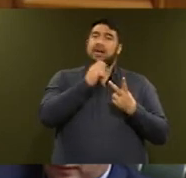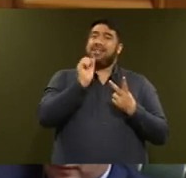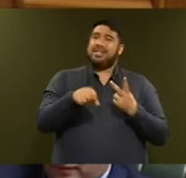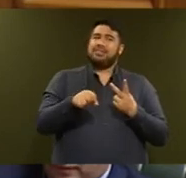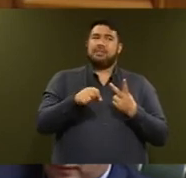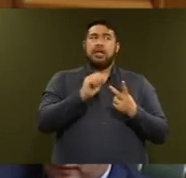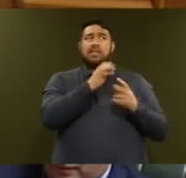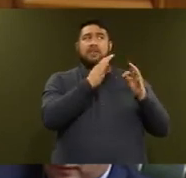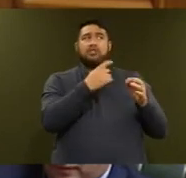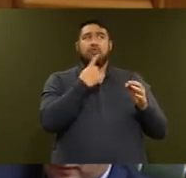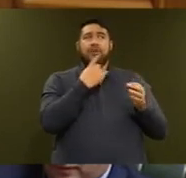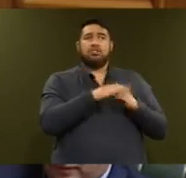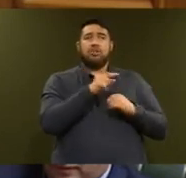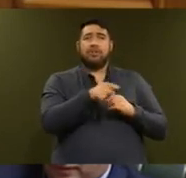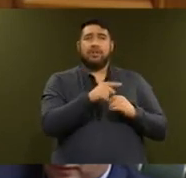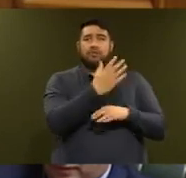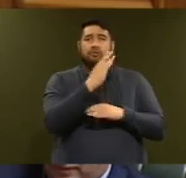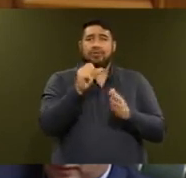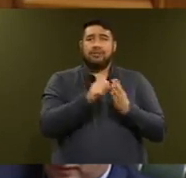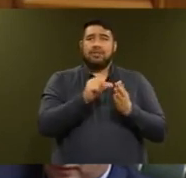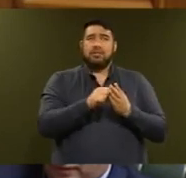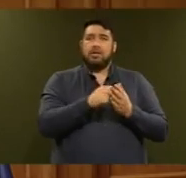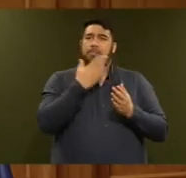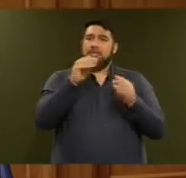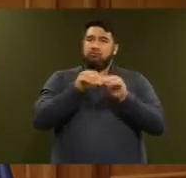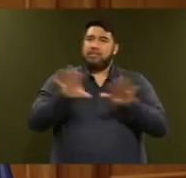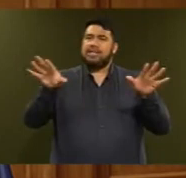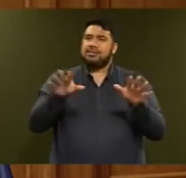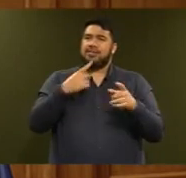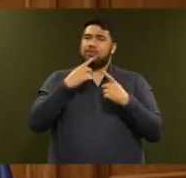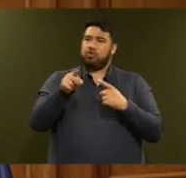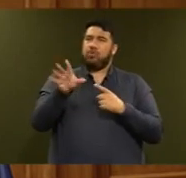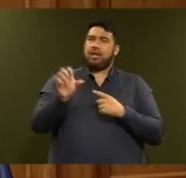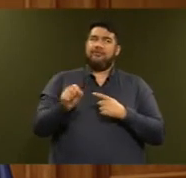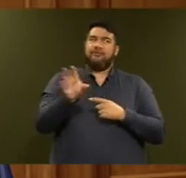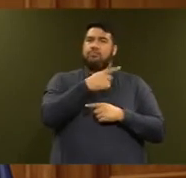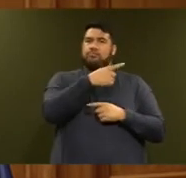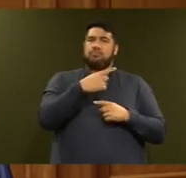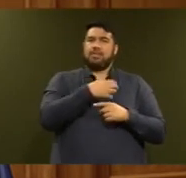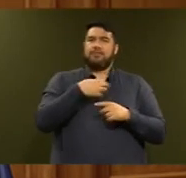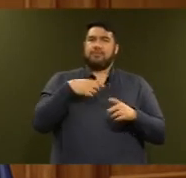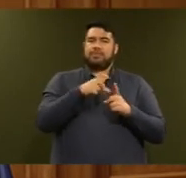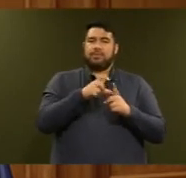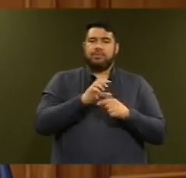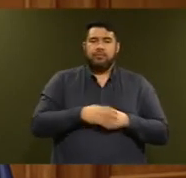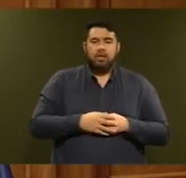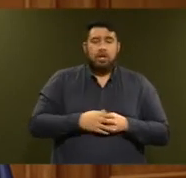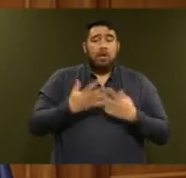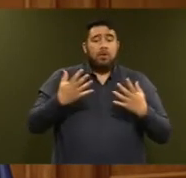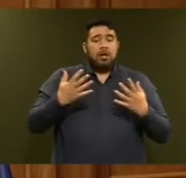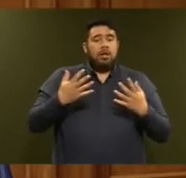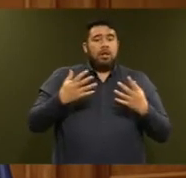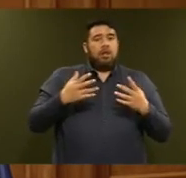advice relating to the forestry investment? Sir, in accordance with my largely